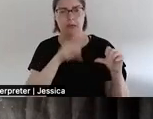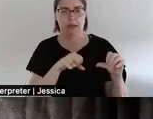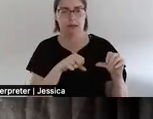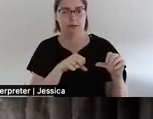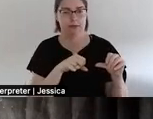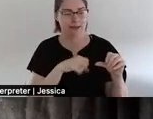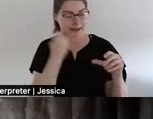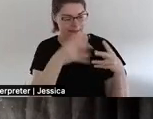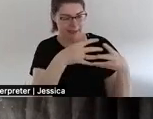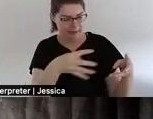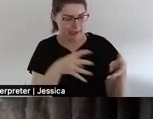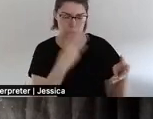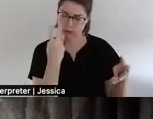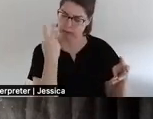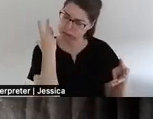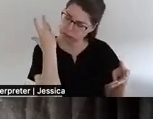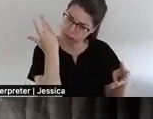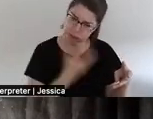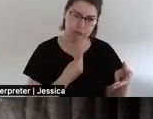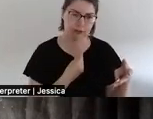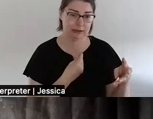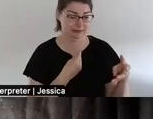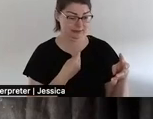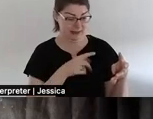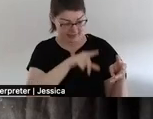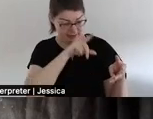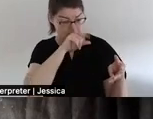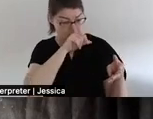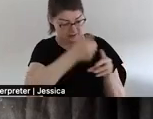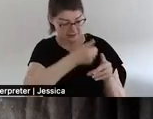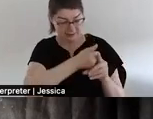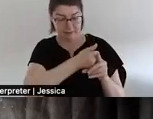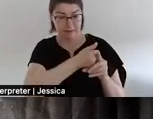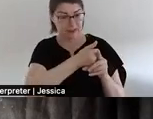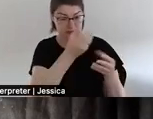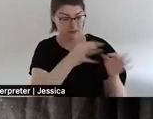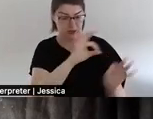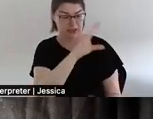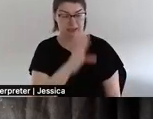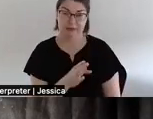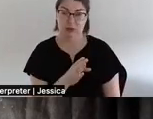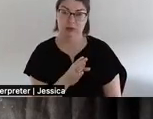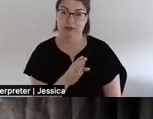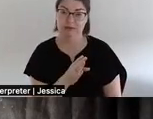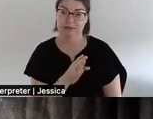even if the cage is beautiful. The bird will never be free.